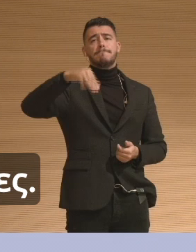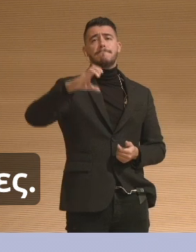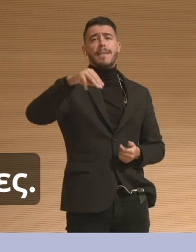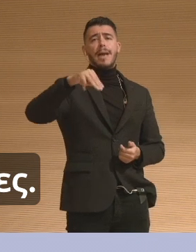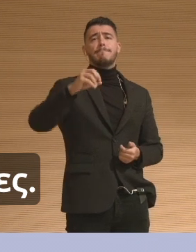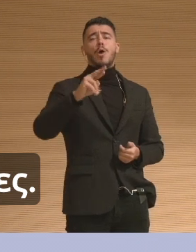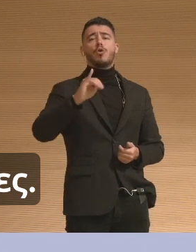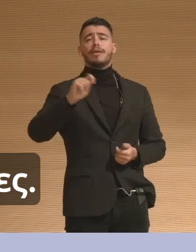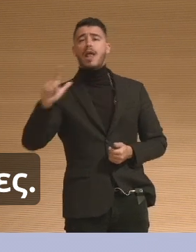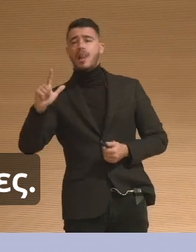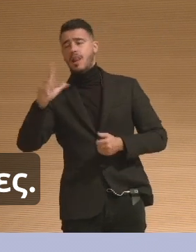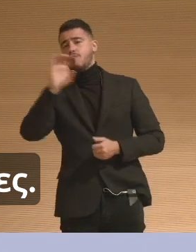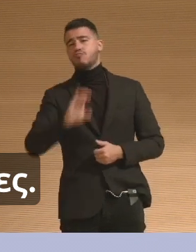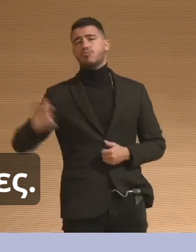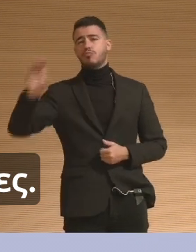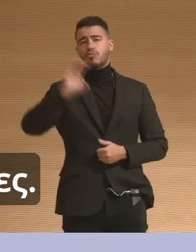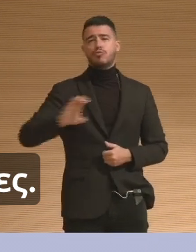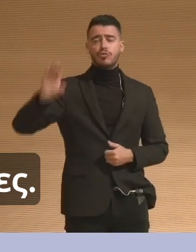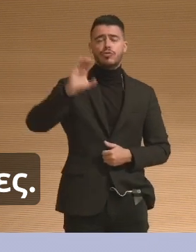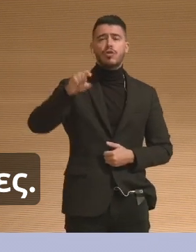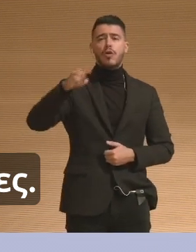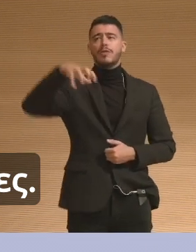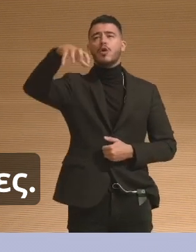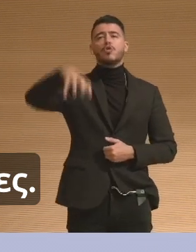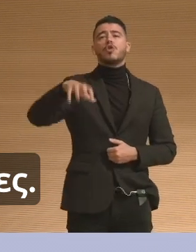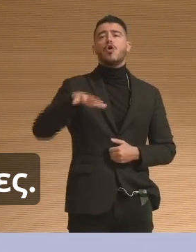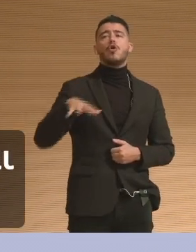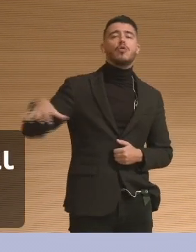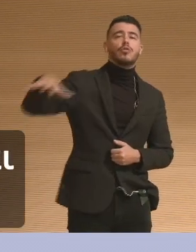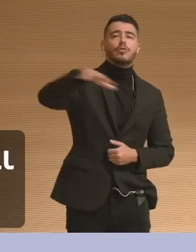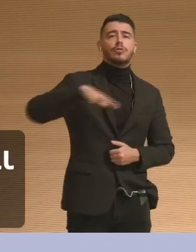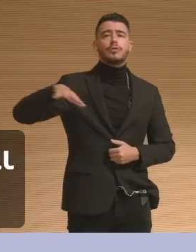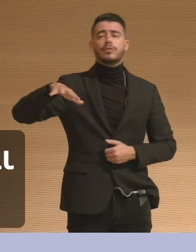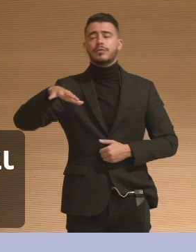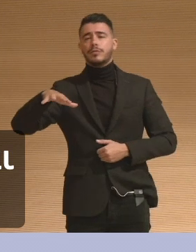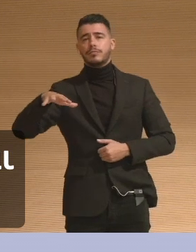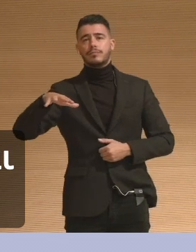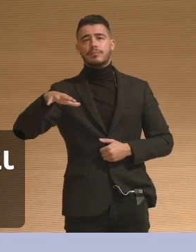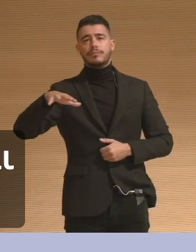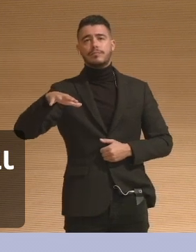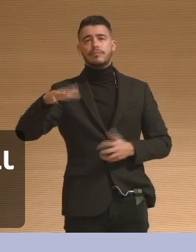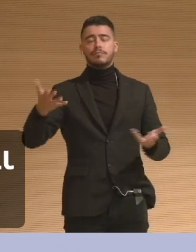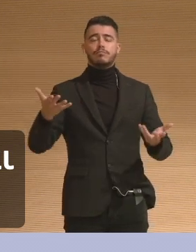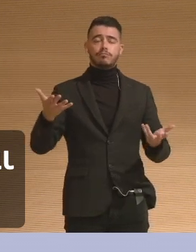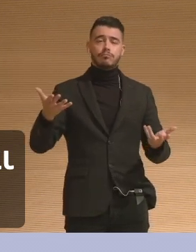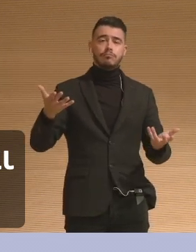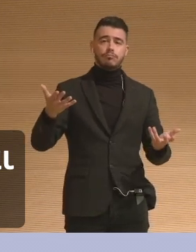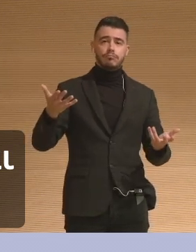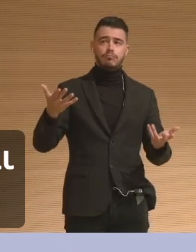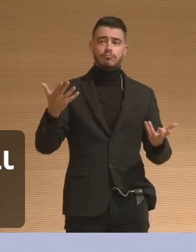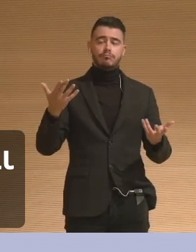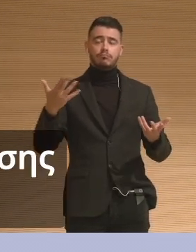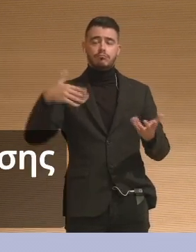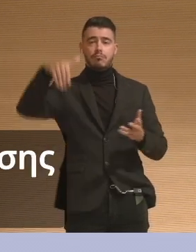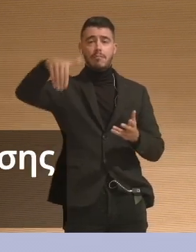encountering, given the content, a lot of trauma. To see what kinds of evidence of health and healing with object